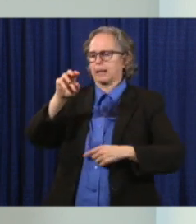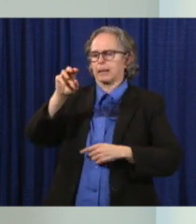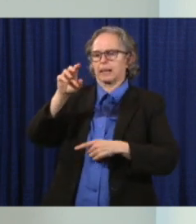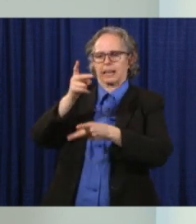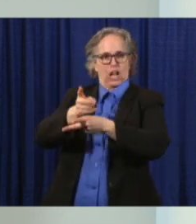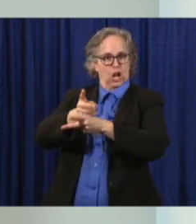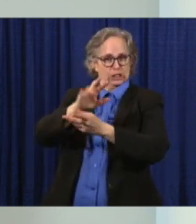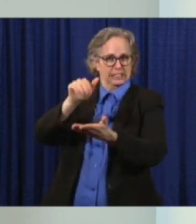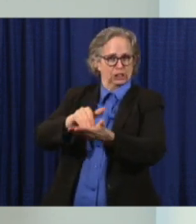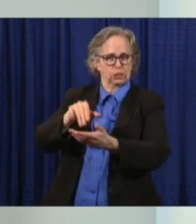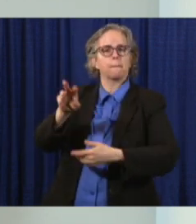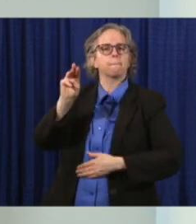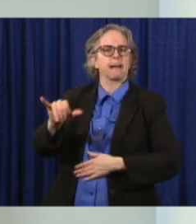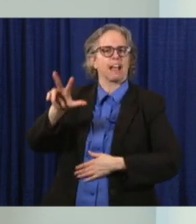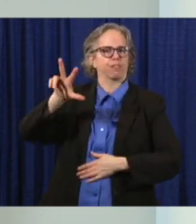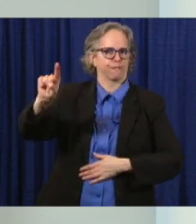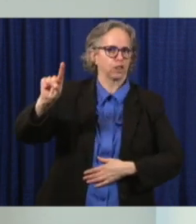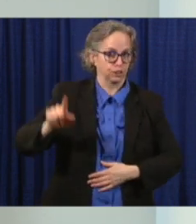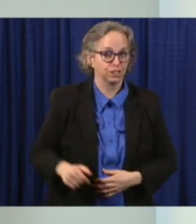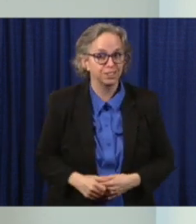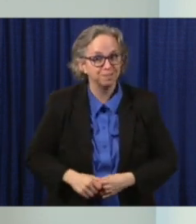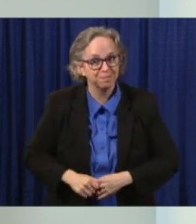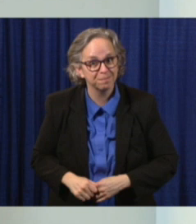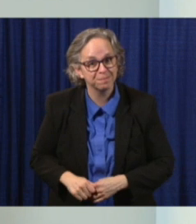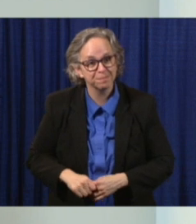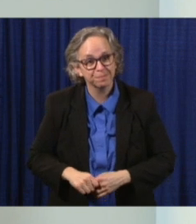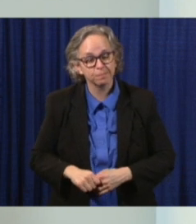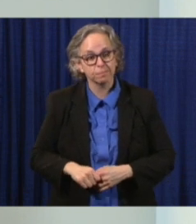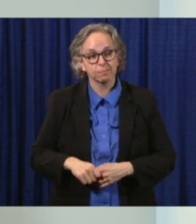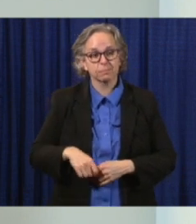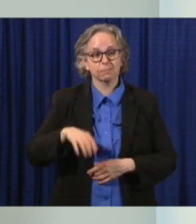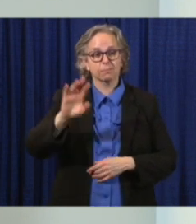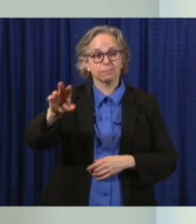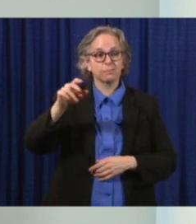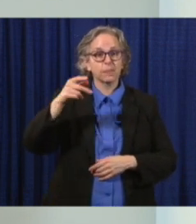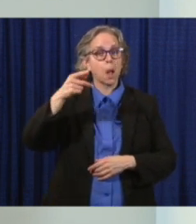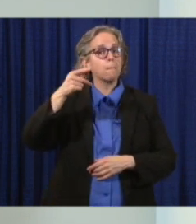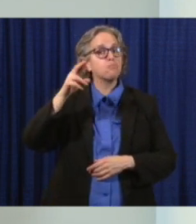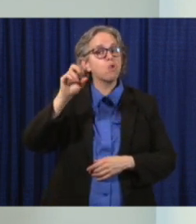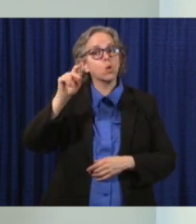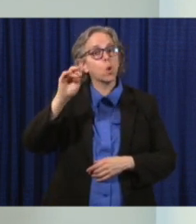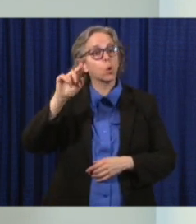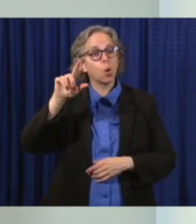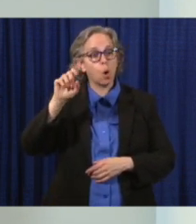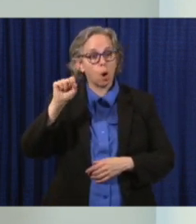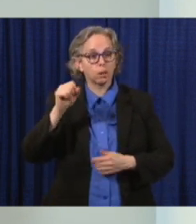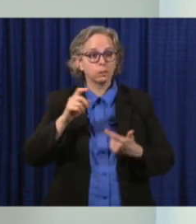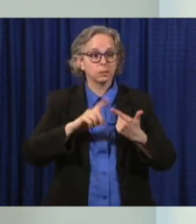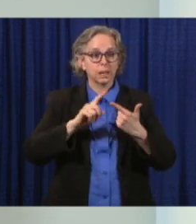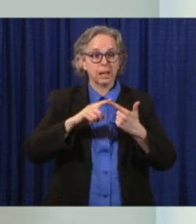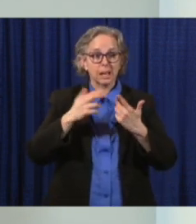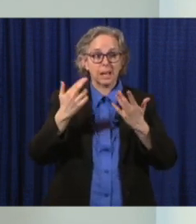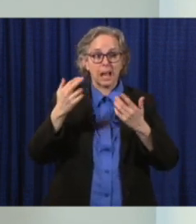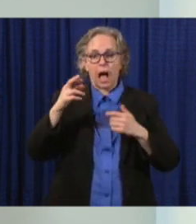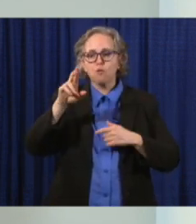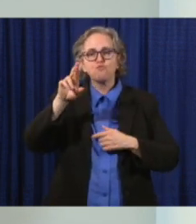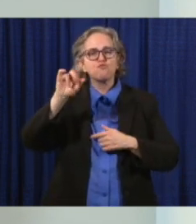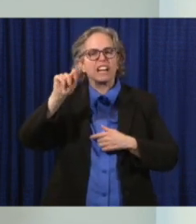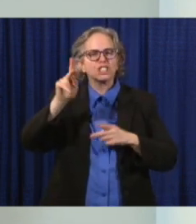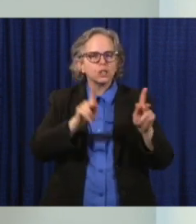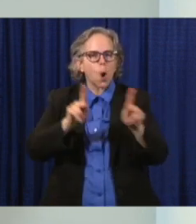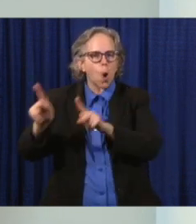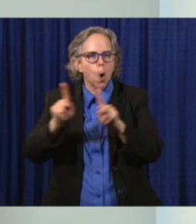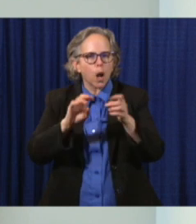The protocols and ratios for this will be released by the end of the day tomorrow. So those